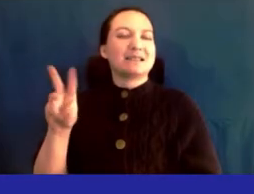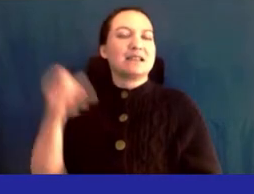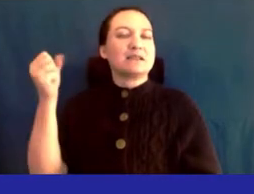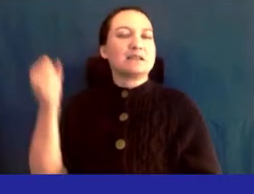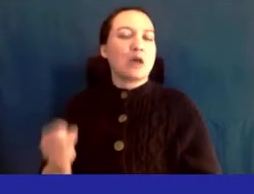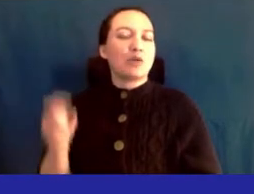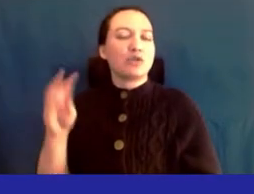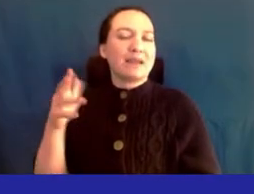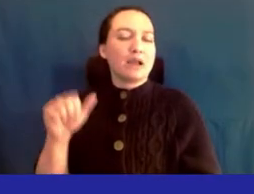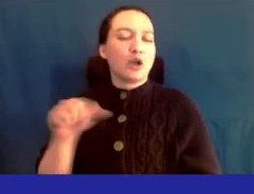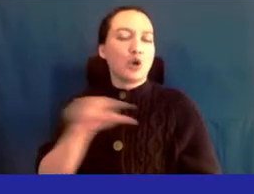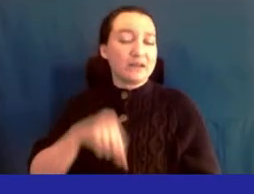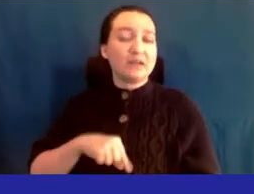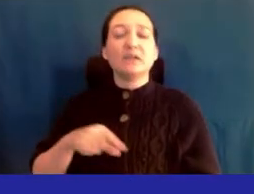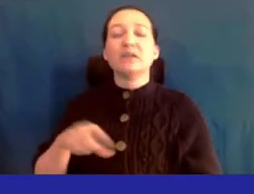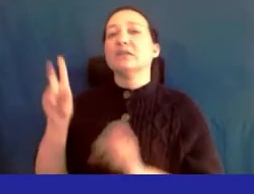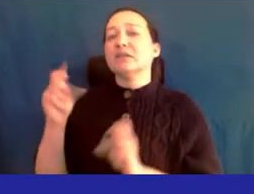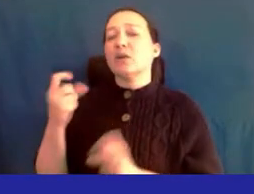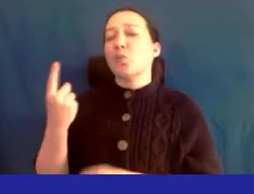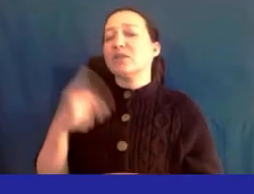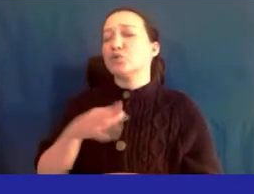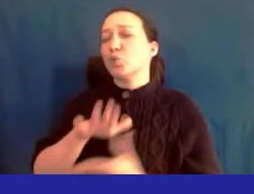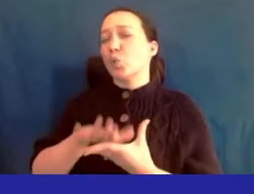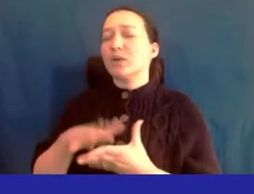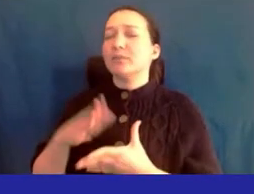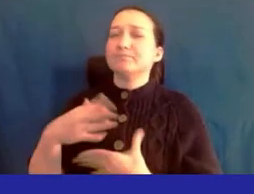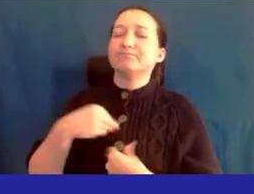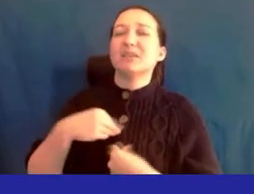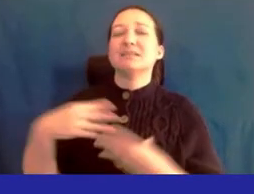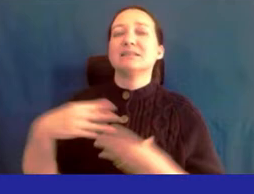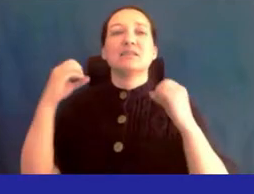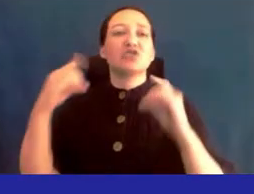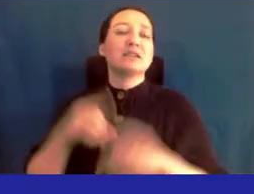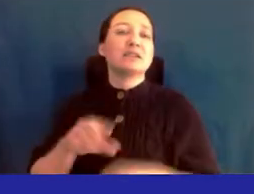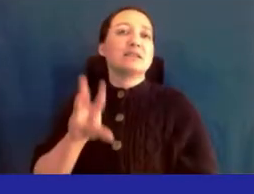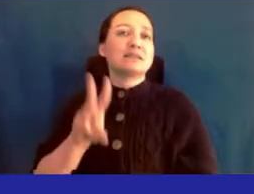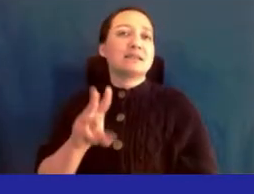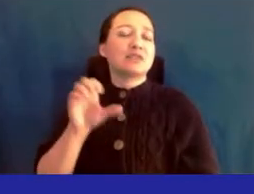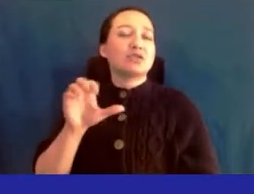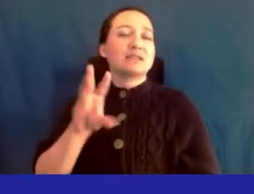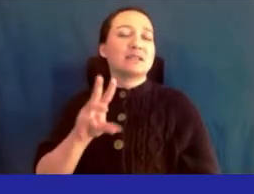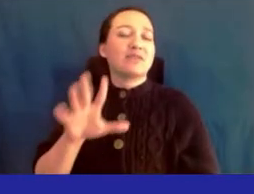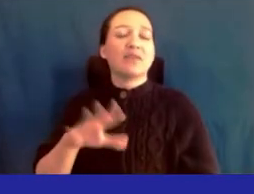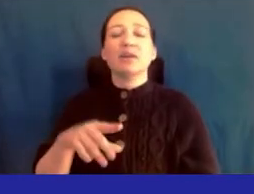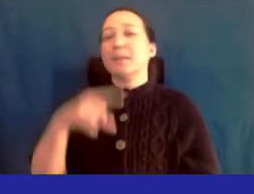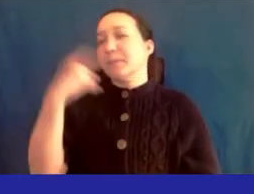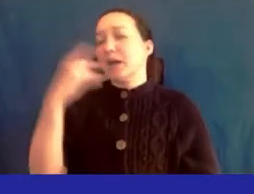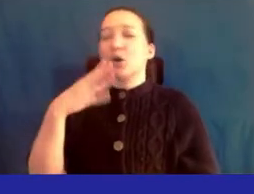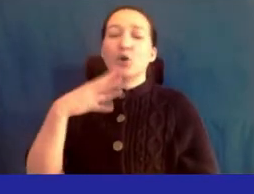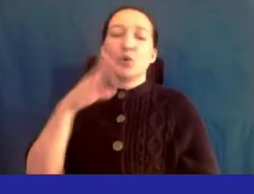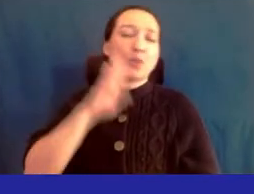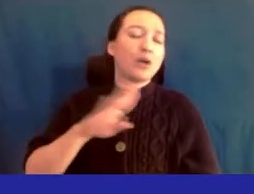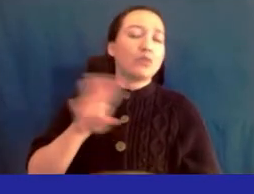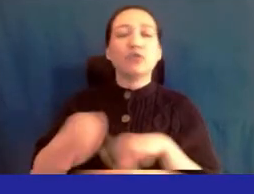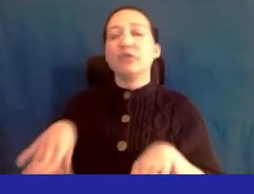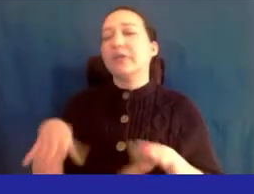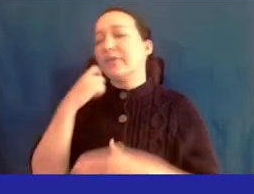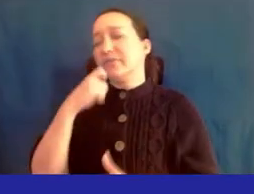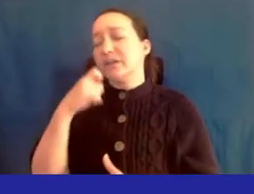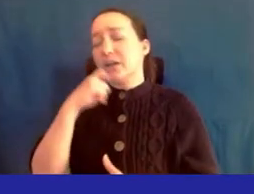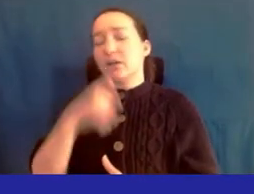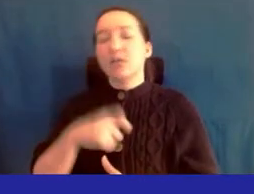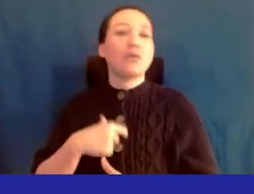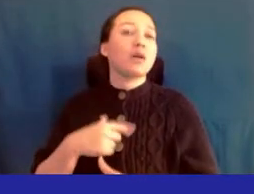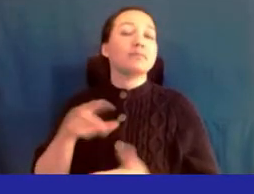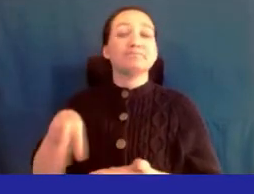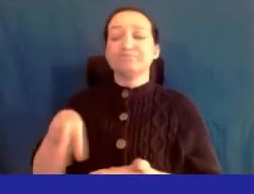we are a title one school and we embrace and educate 665 beautiful black and brown children every single day i